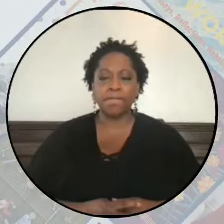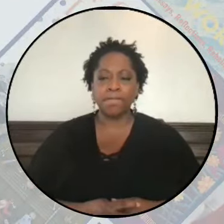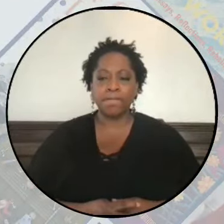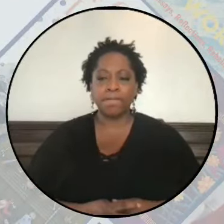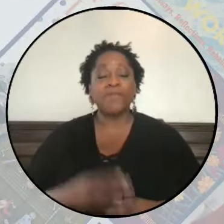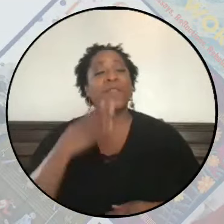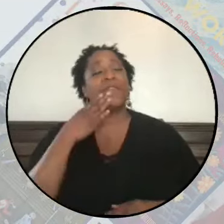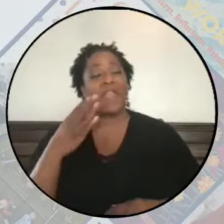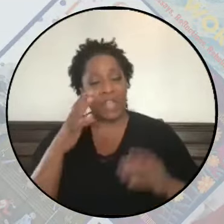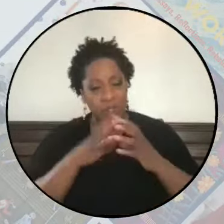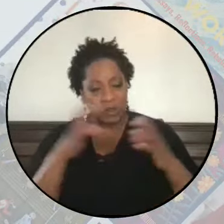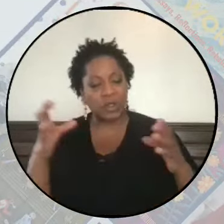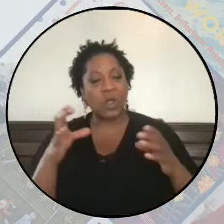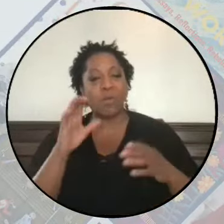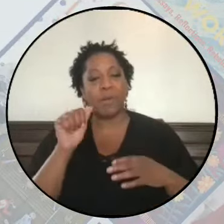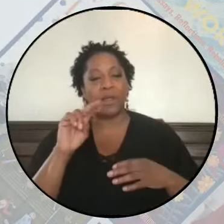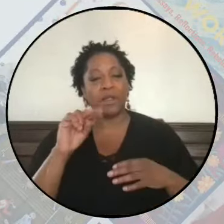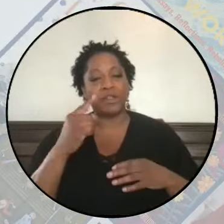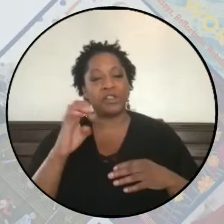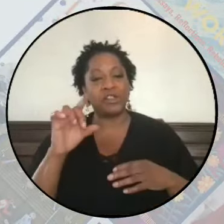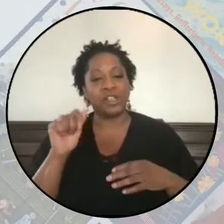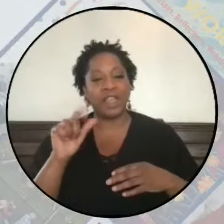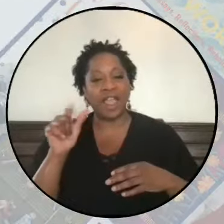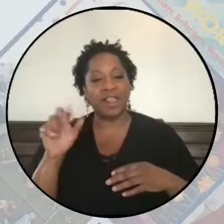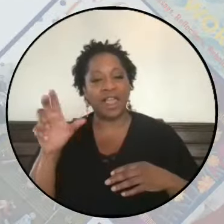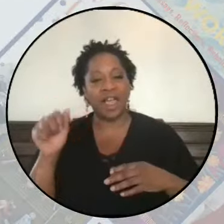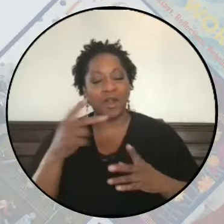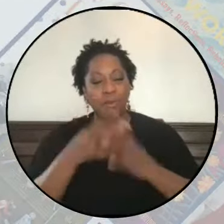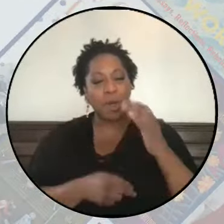Thank you so much, Angela and Lara.